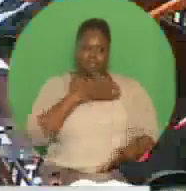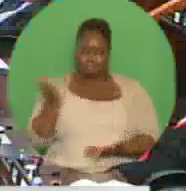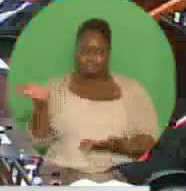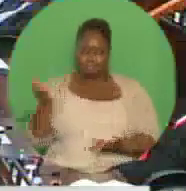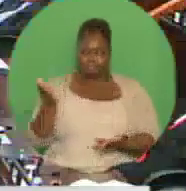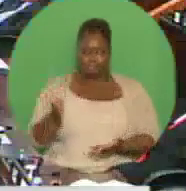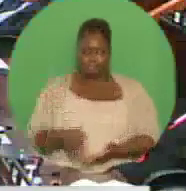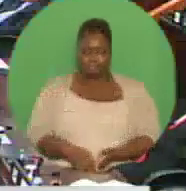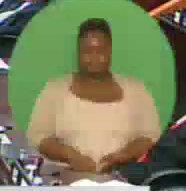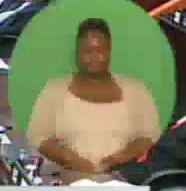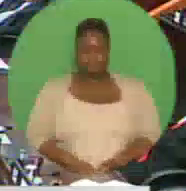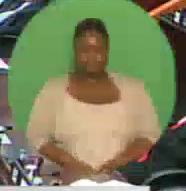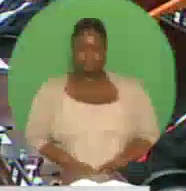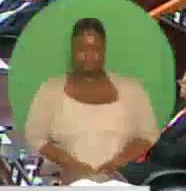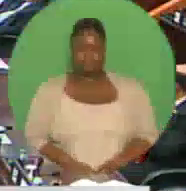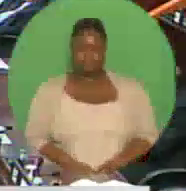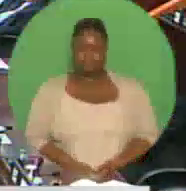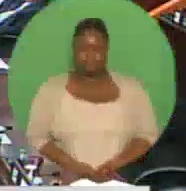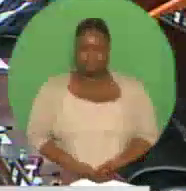Madam Speaker.